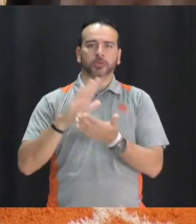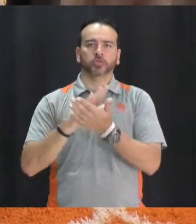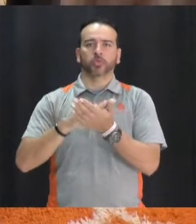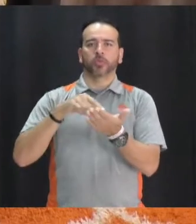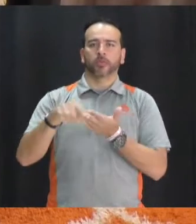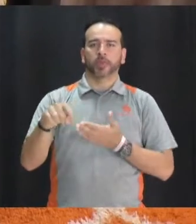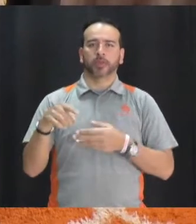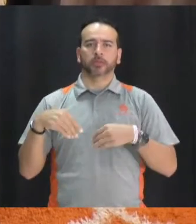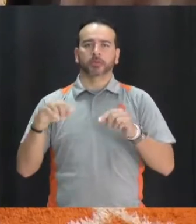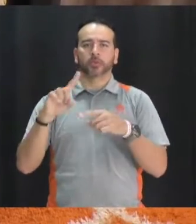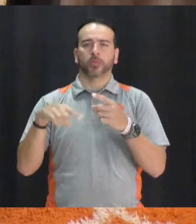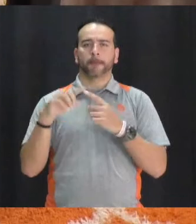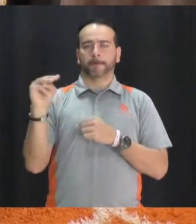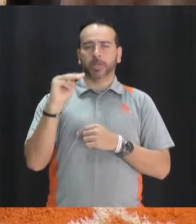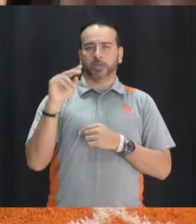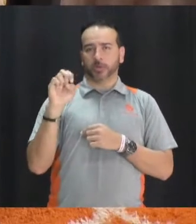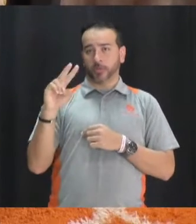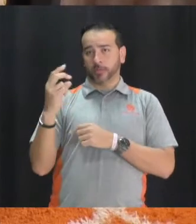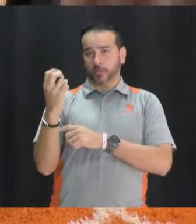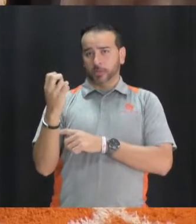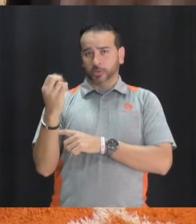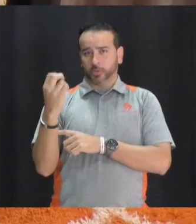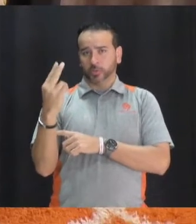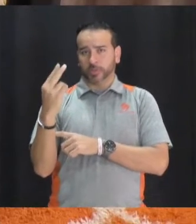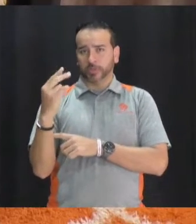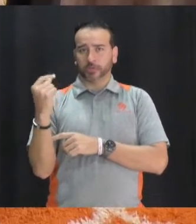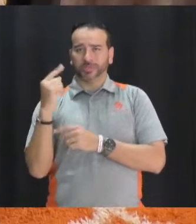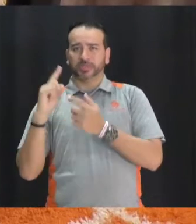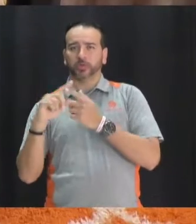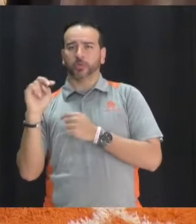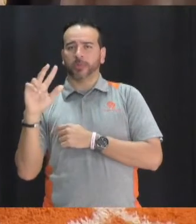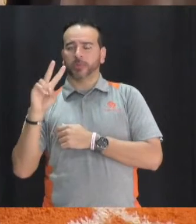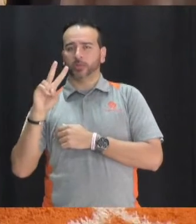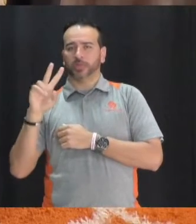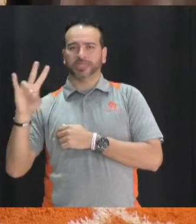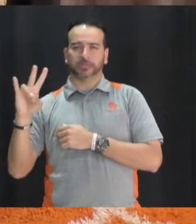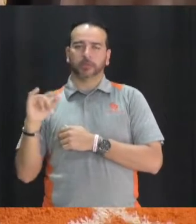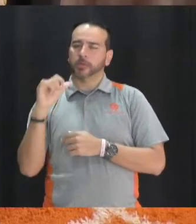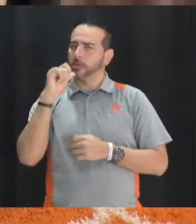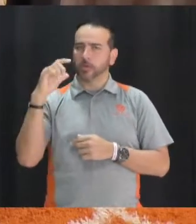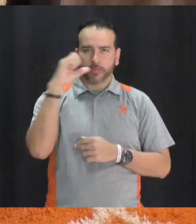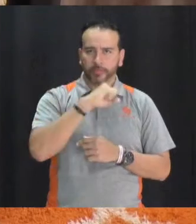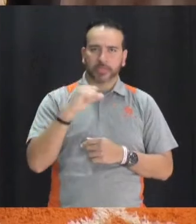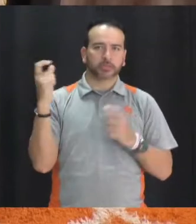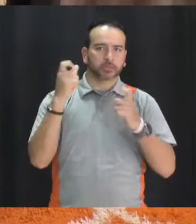sale from Monday, November 12th through Tuesday, November 27th. Don't miss this time to celebrate with your fellow